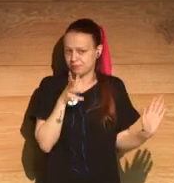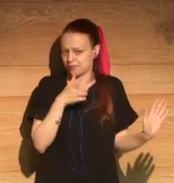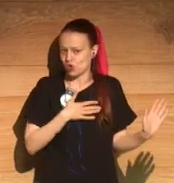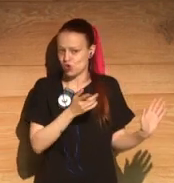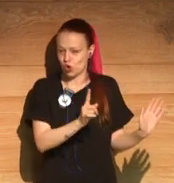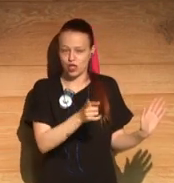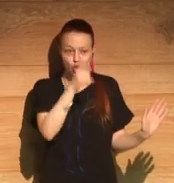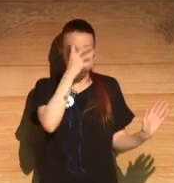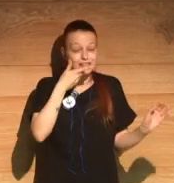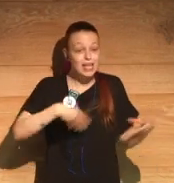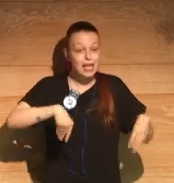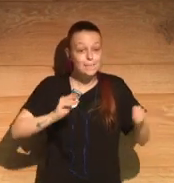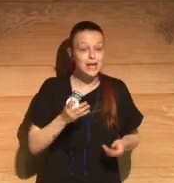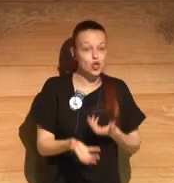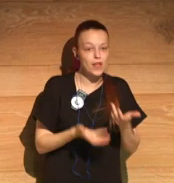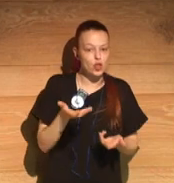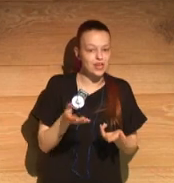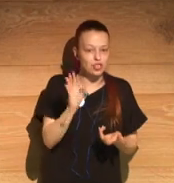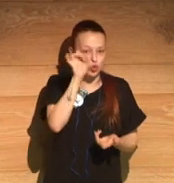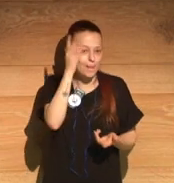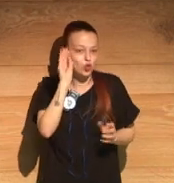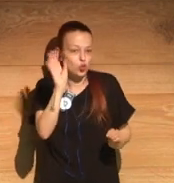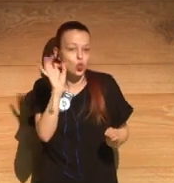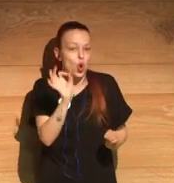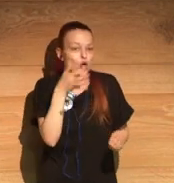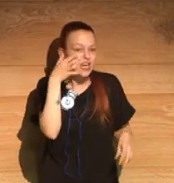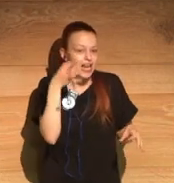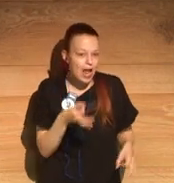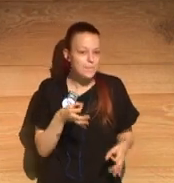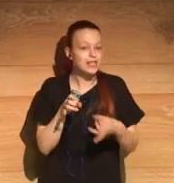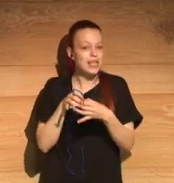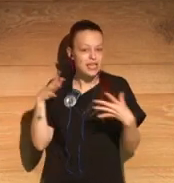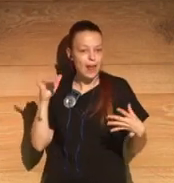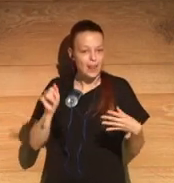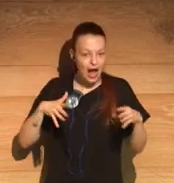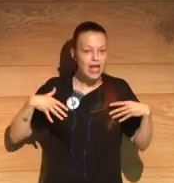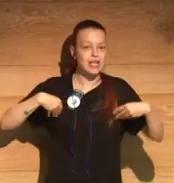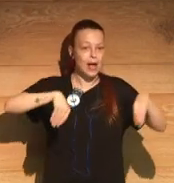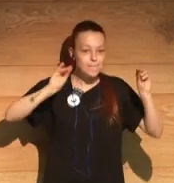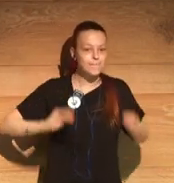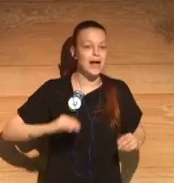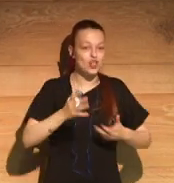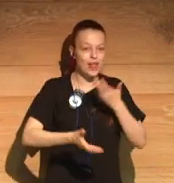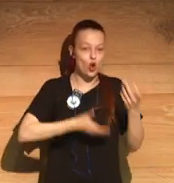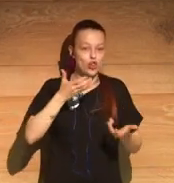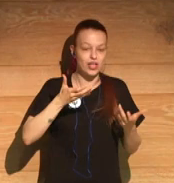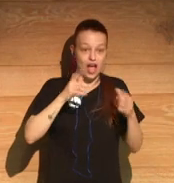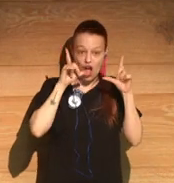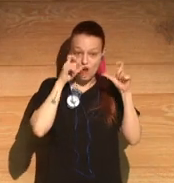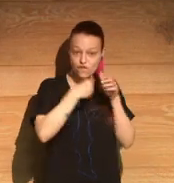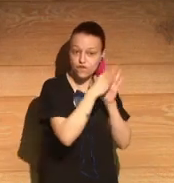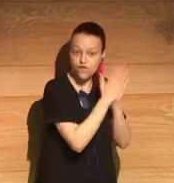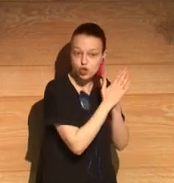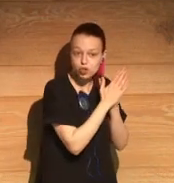to go out in a kitchen rag. Is that what you have in Ireland? Did you invent that? The way you have